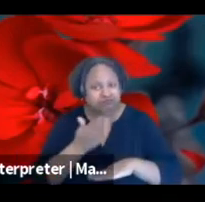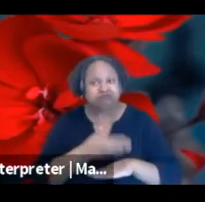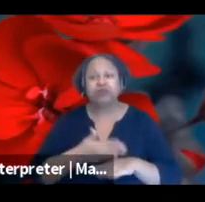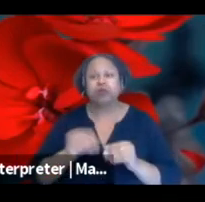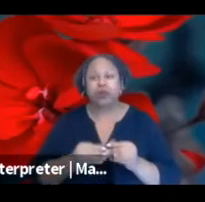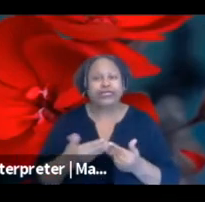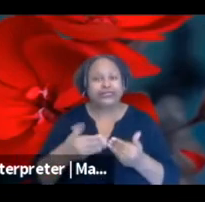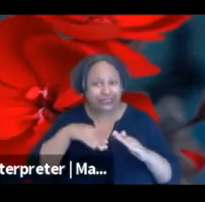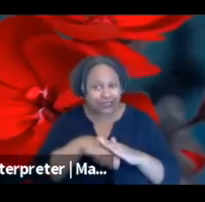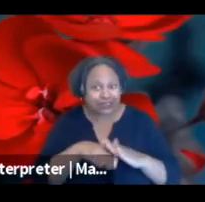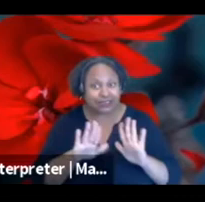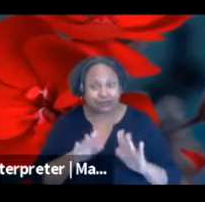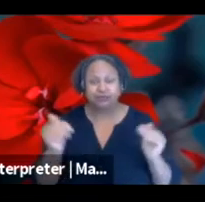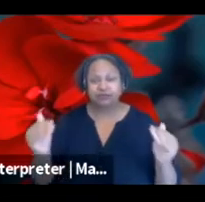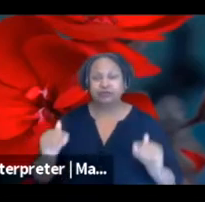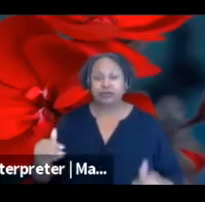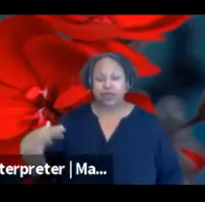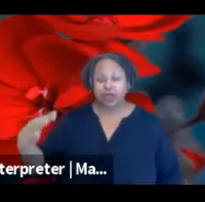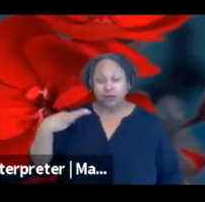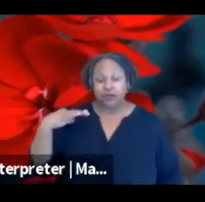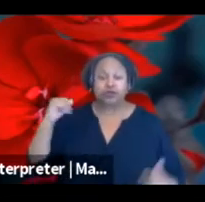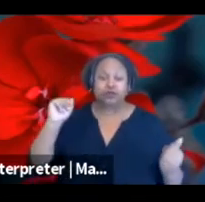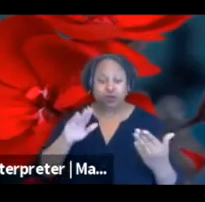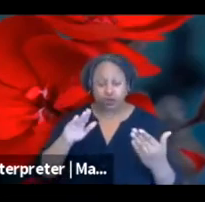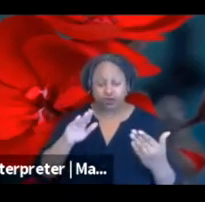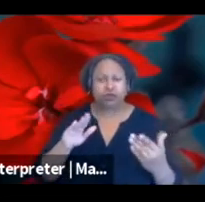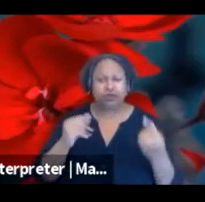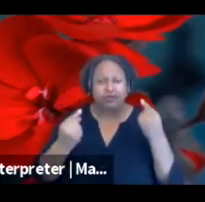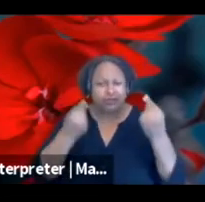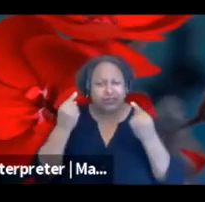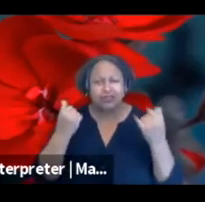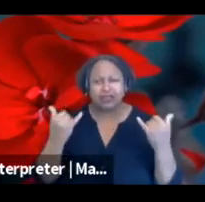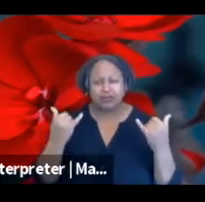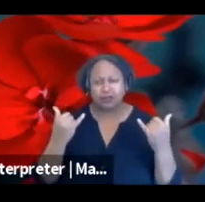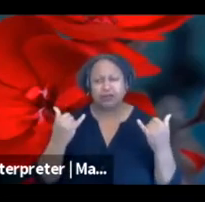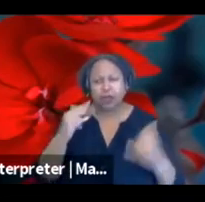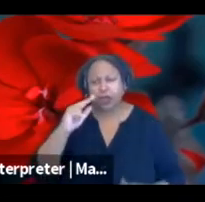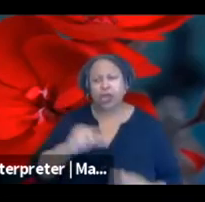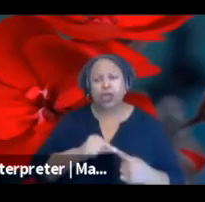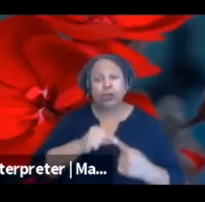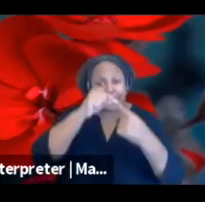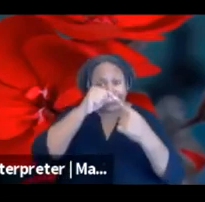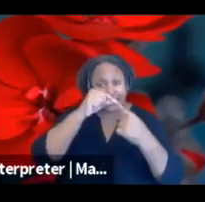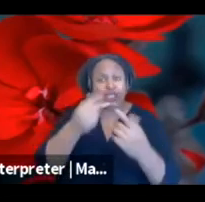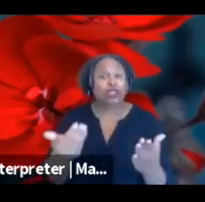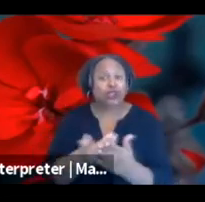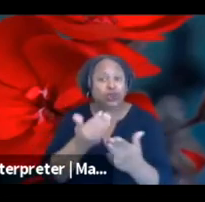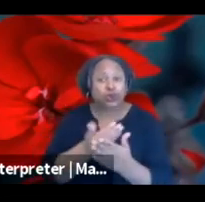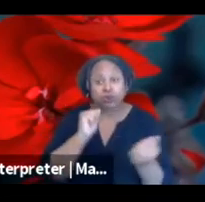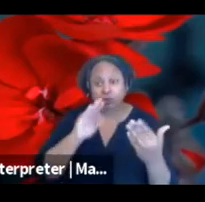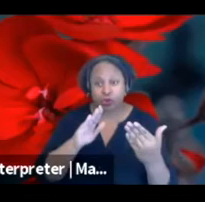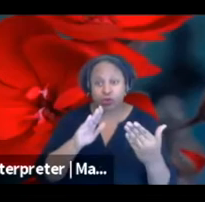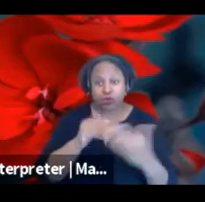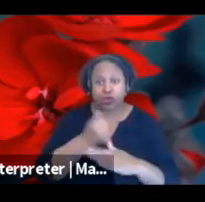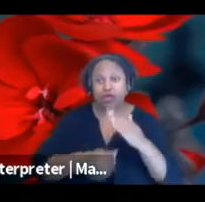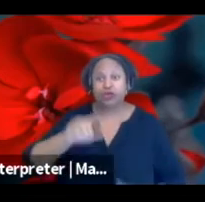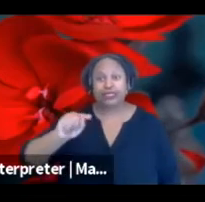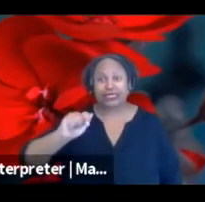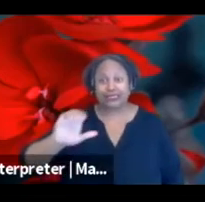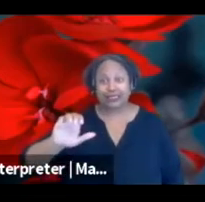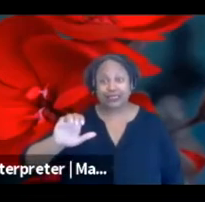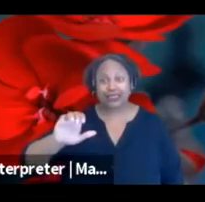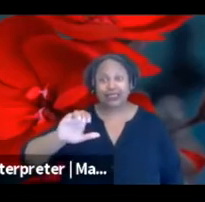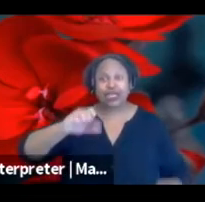Application format. So this is something that we're considering that's a little bit unique to TAC's granting portal.